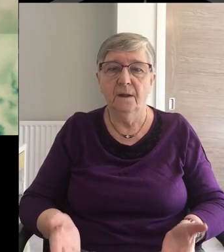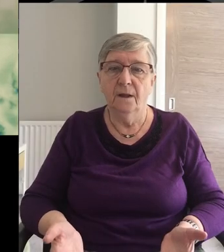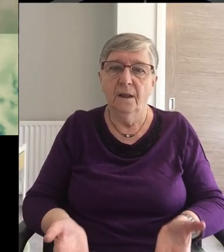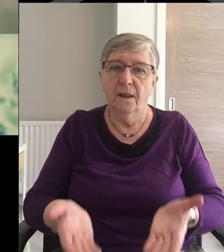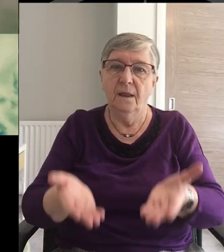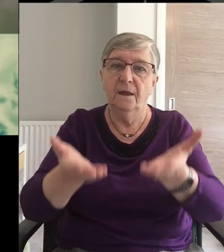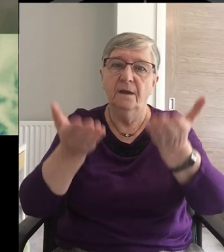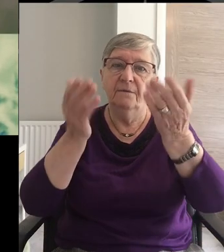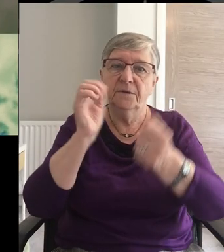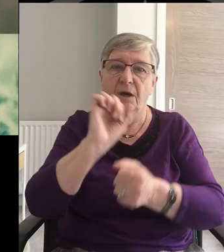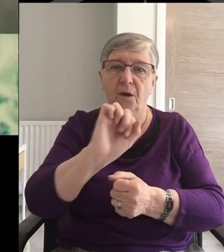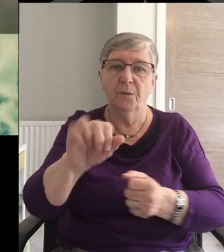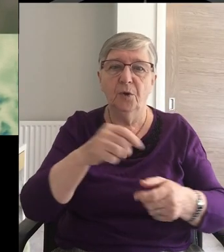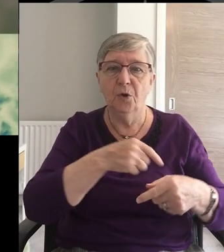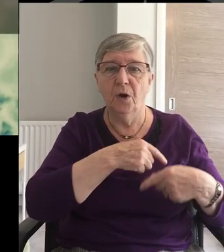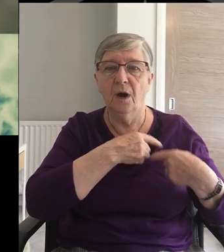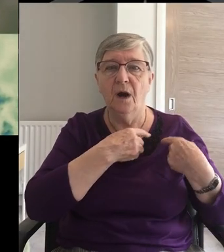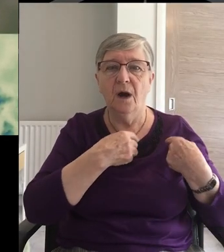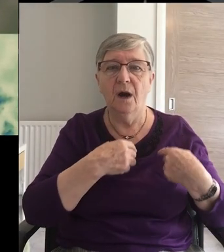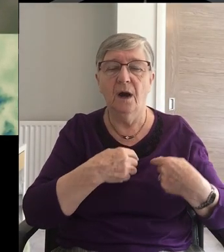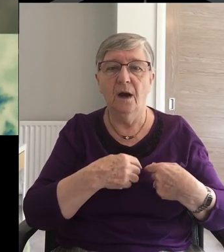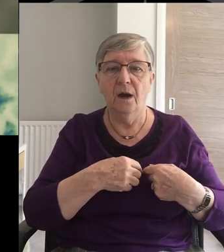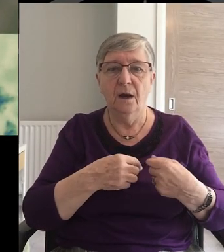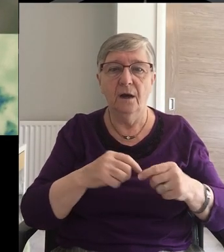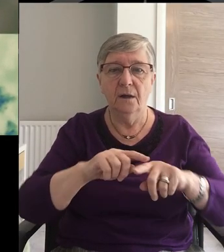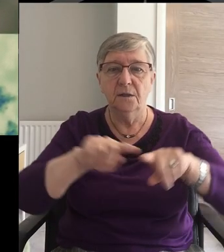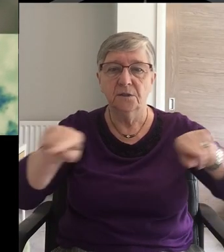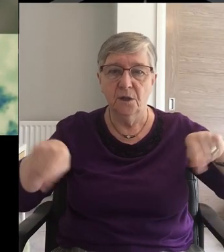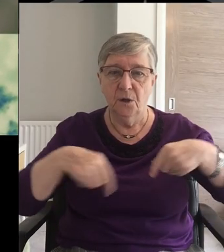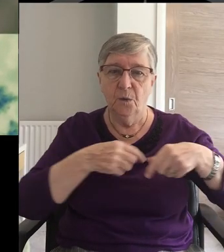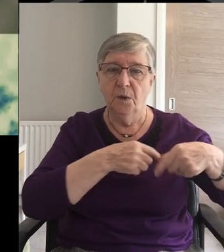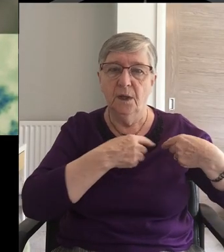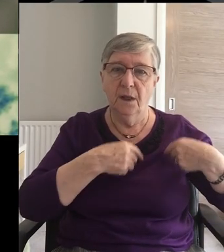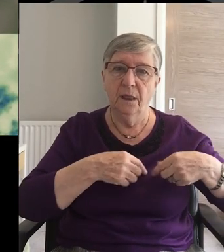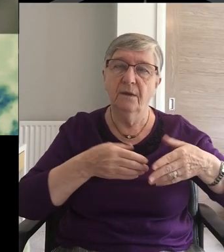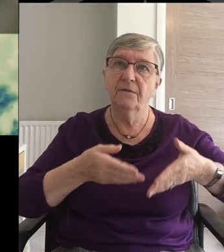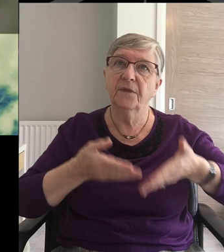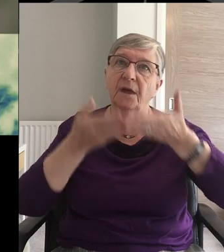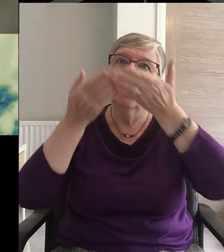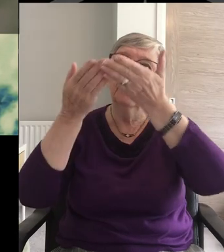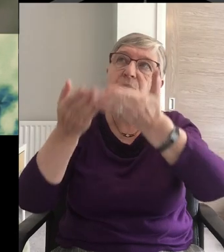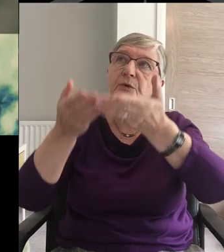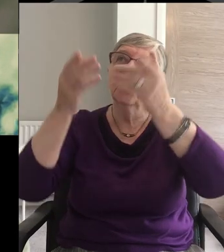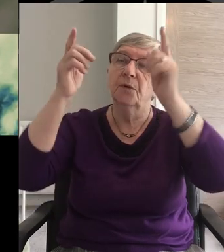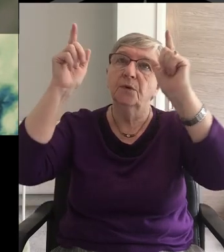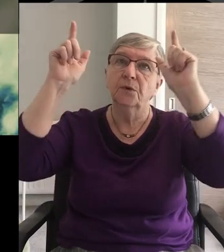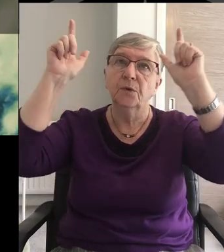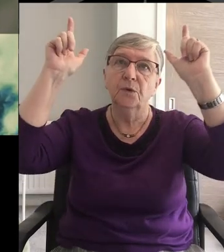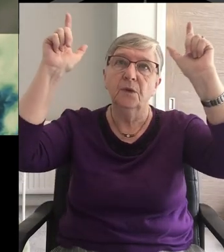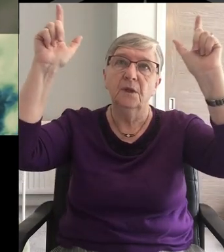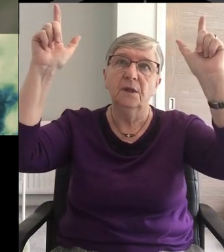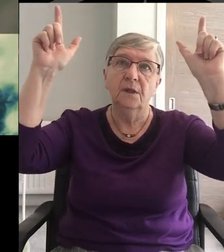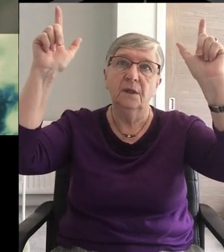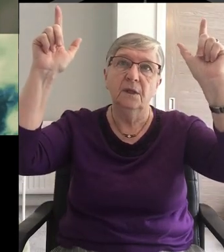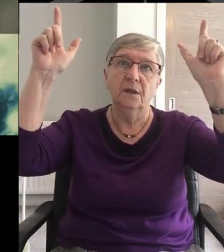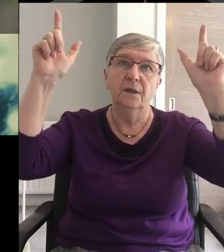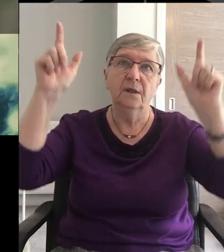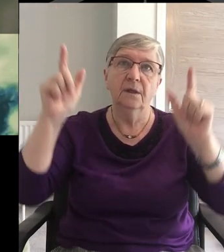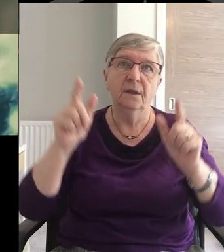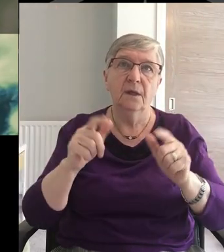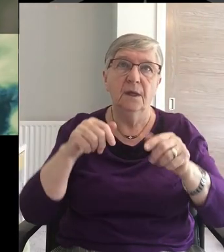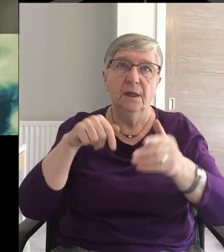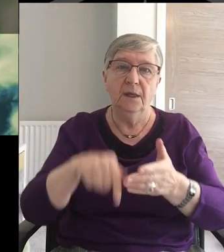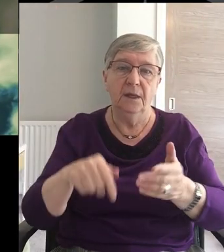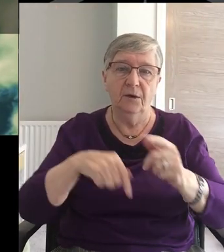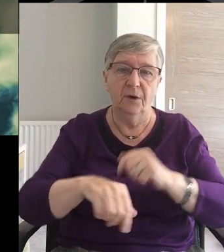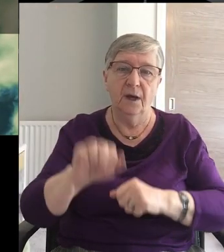Lift up your hearts We lift them all to Thee